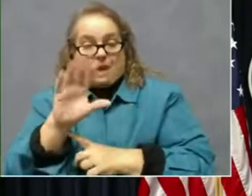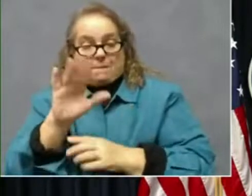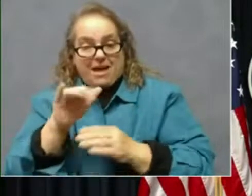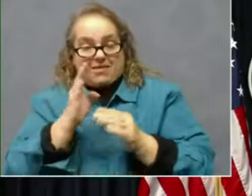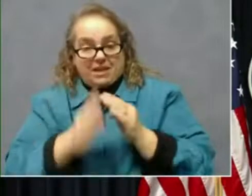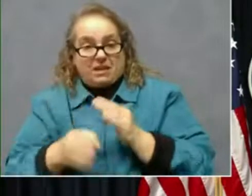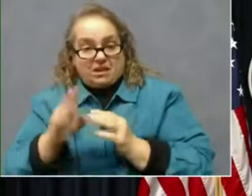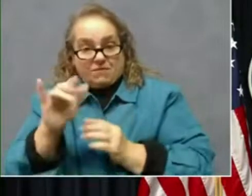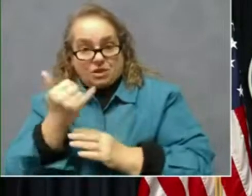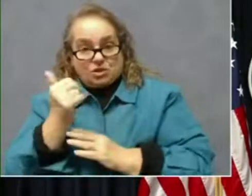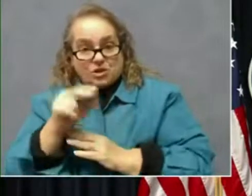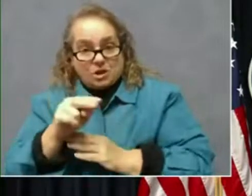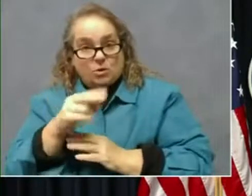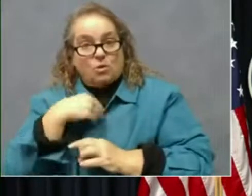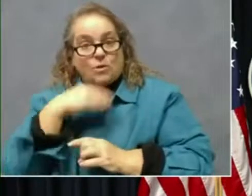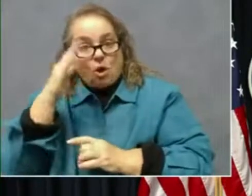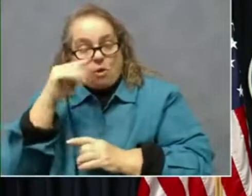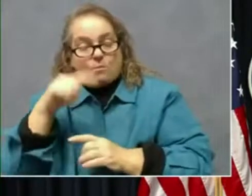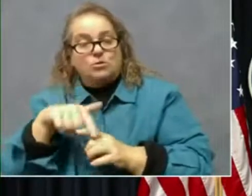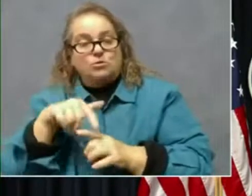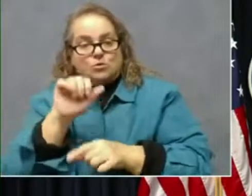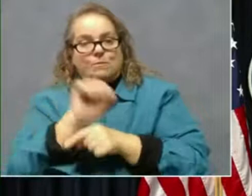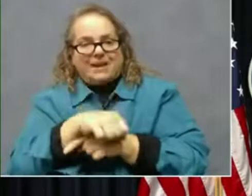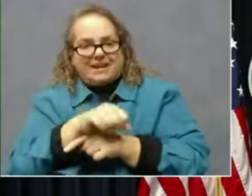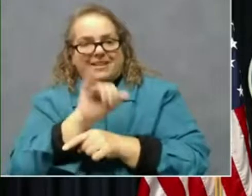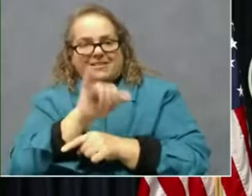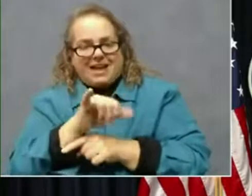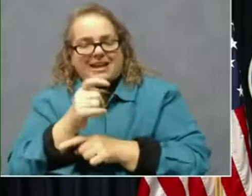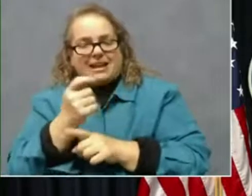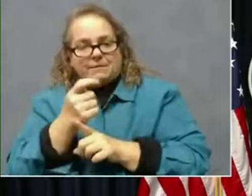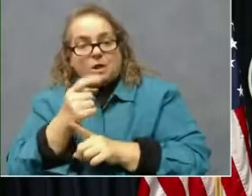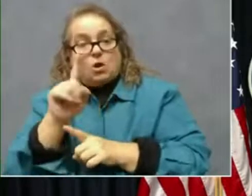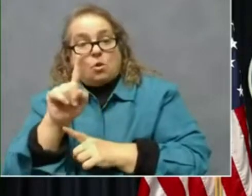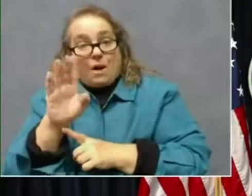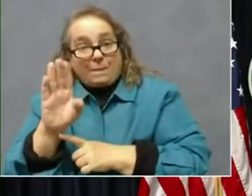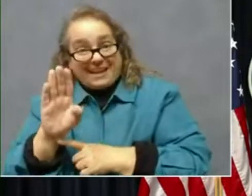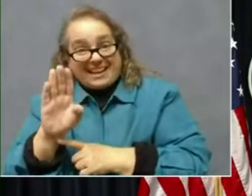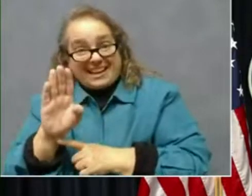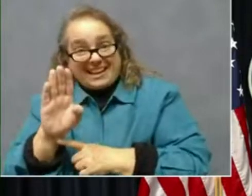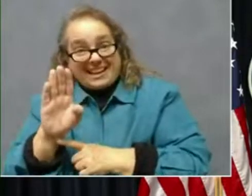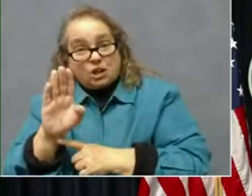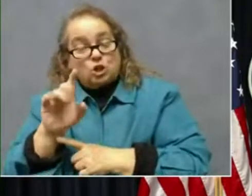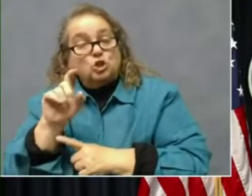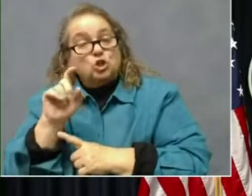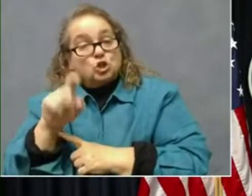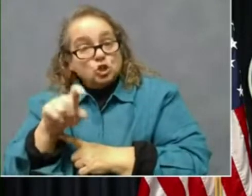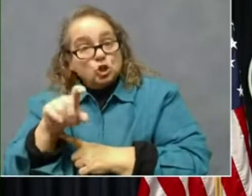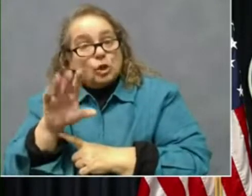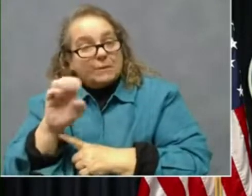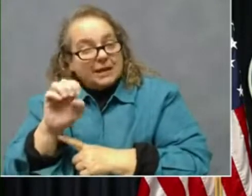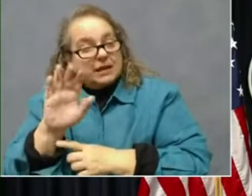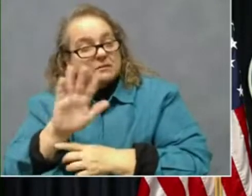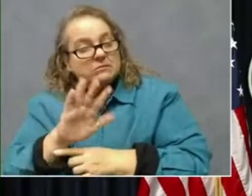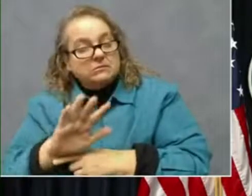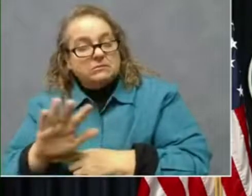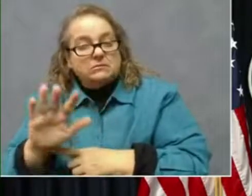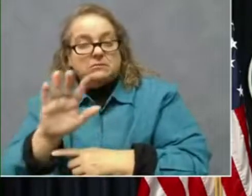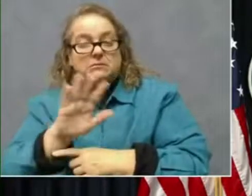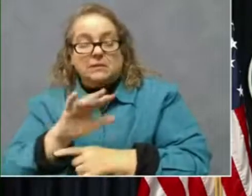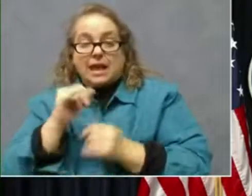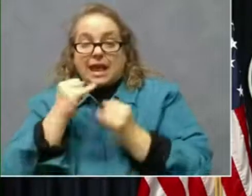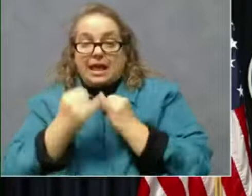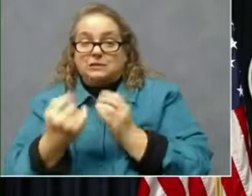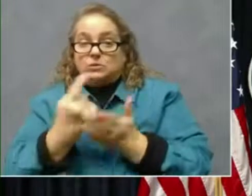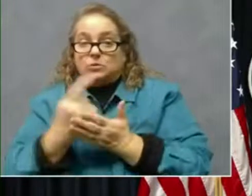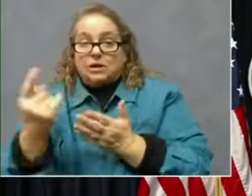And we hope to beat that, um, a little bit. One B, uh, should be somewhere between the last week of